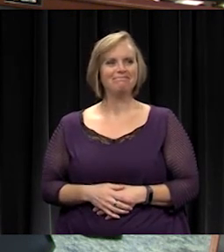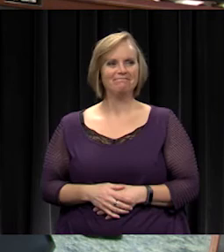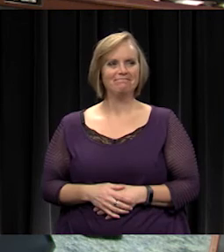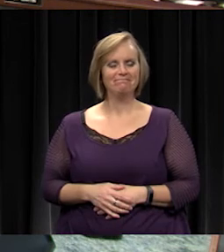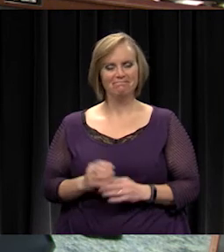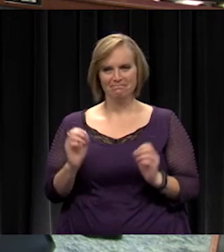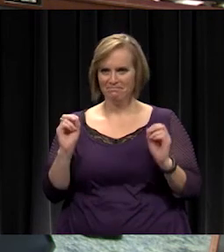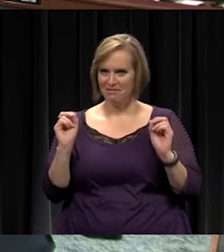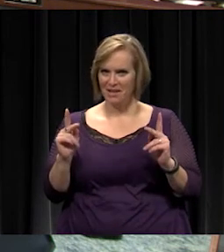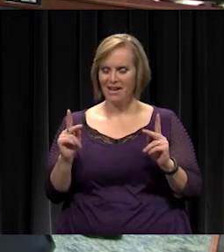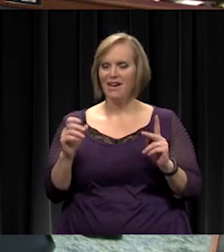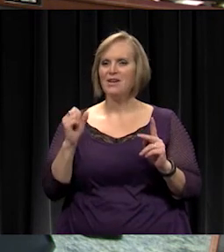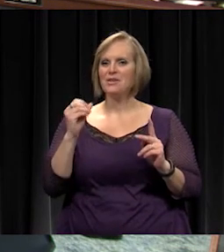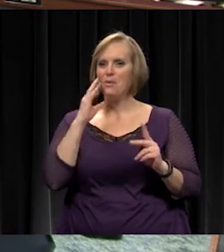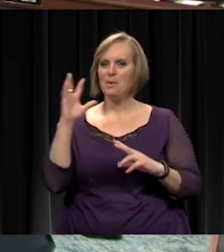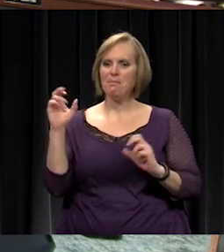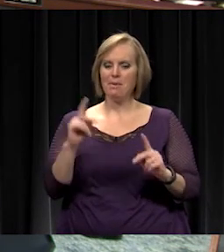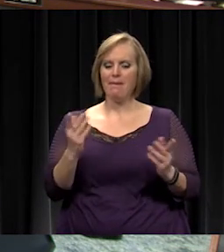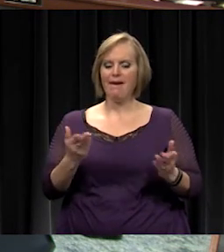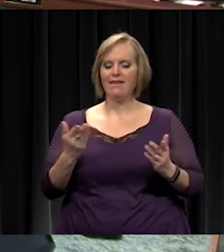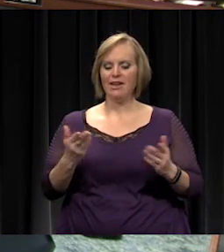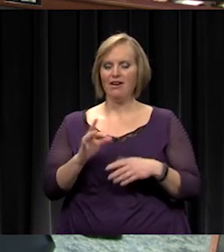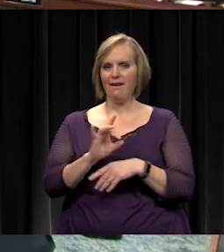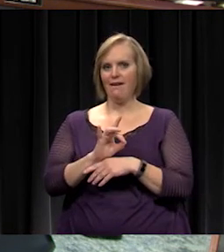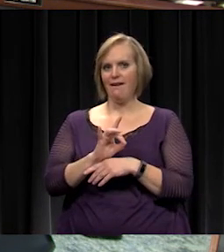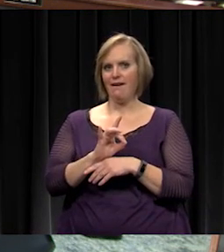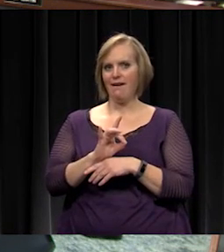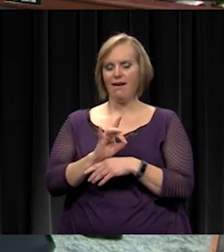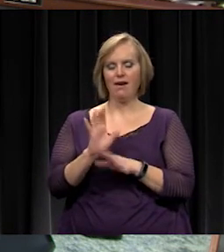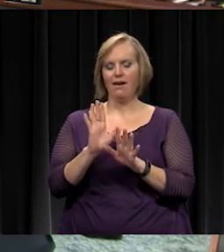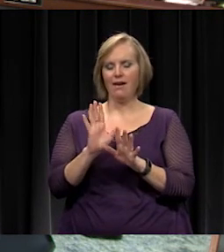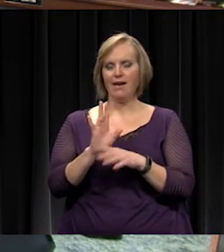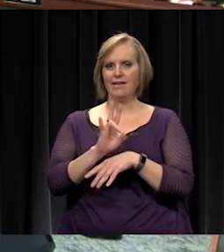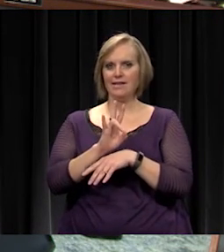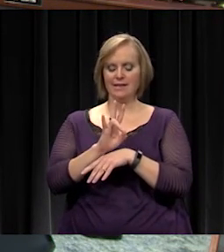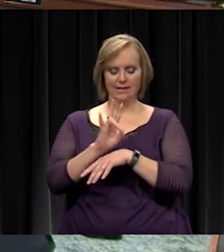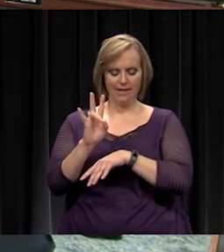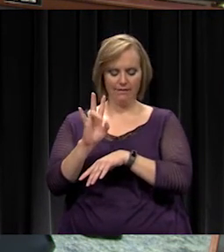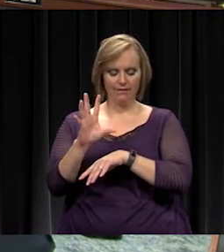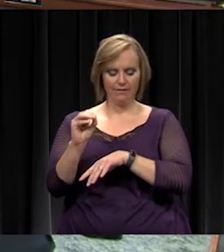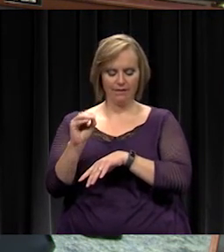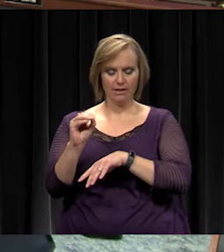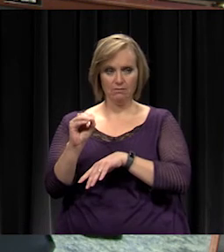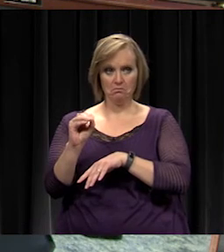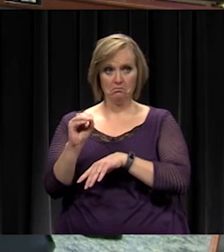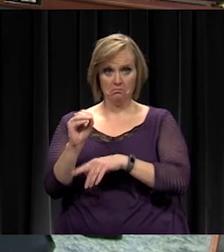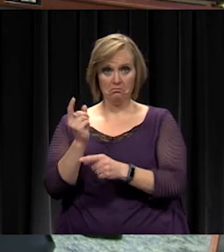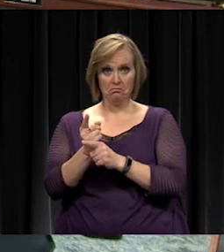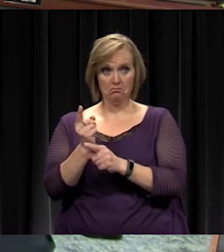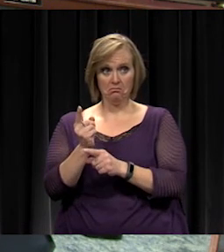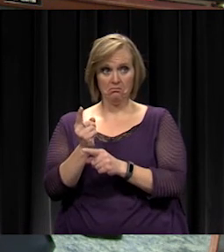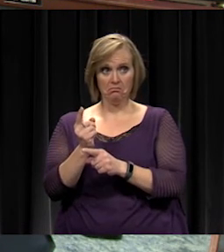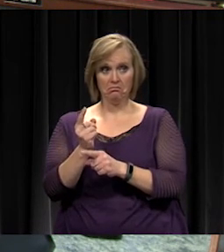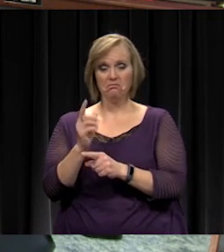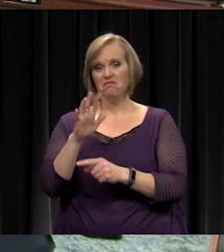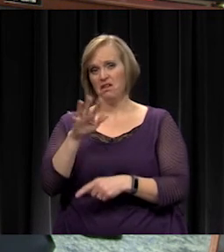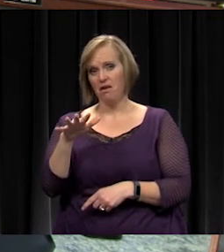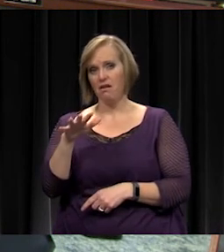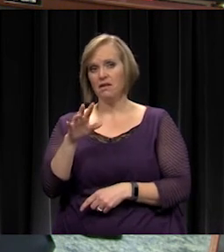Okay. So, we'll return back here at 8, or excuse me, 7.50? 55.